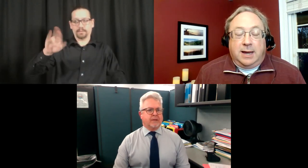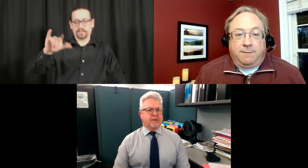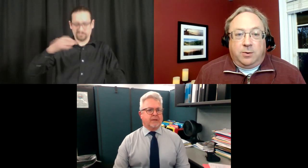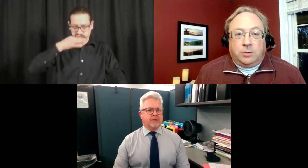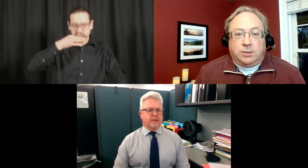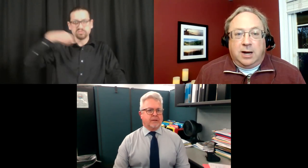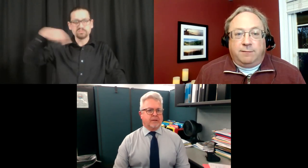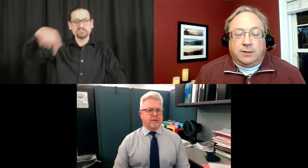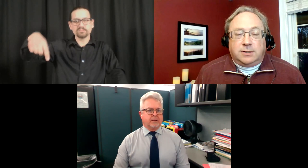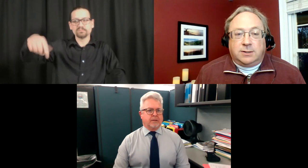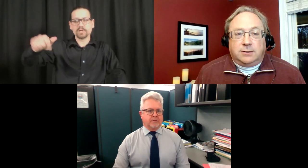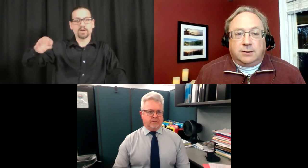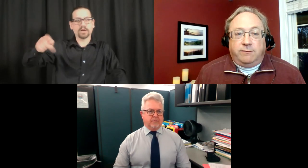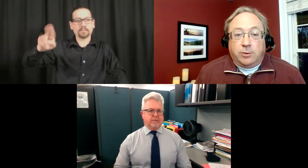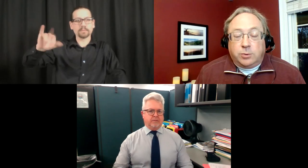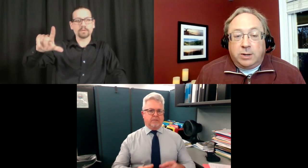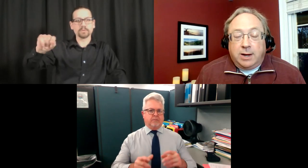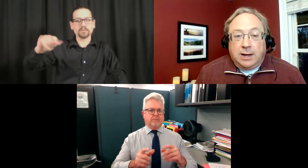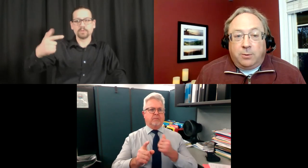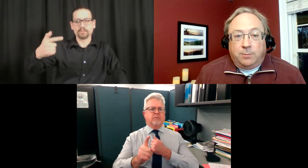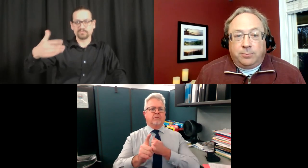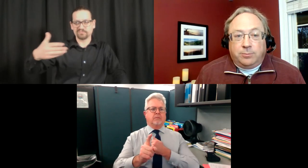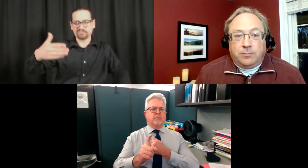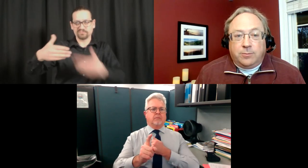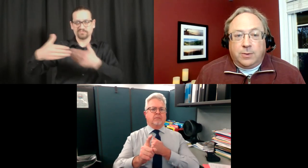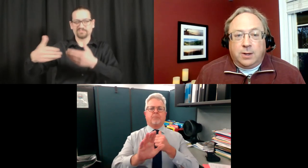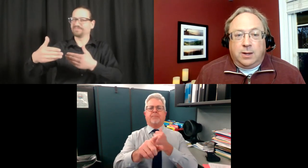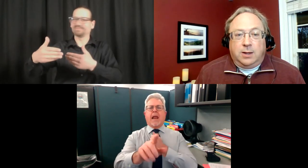it's safer to hold your conference virtually right now